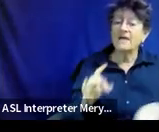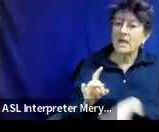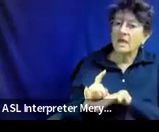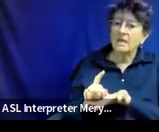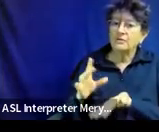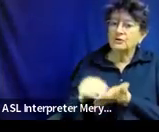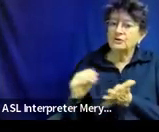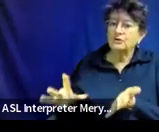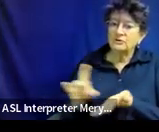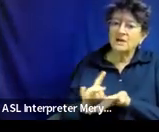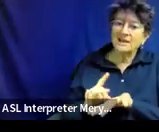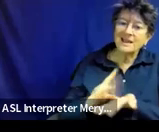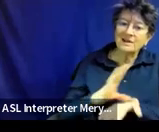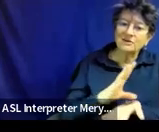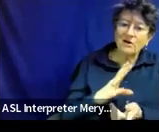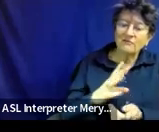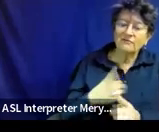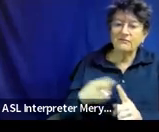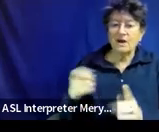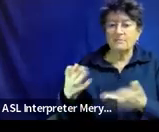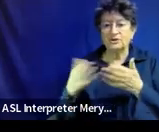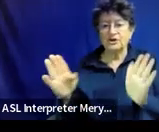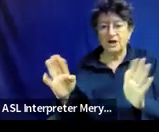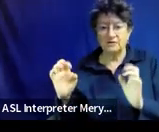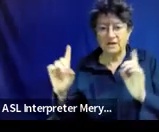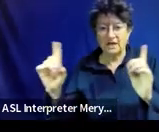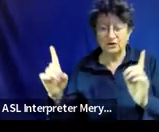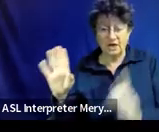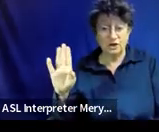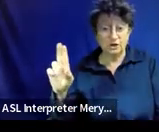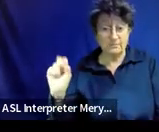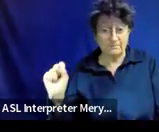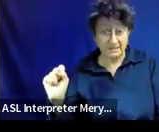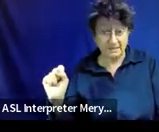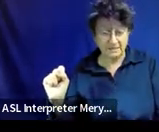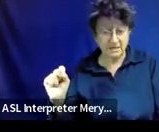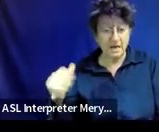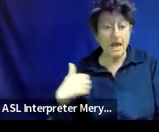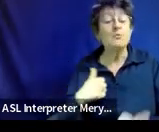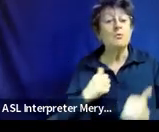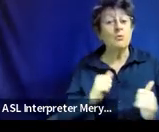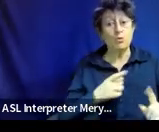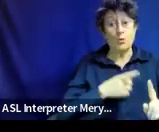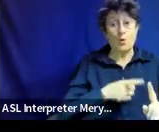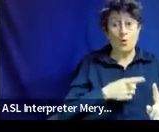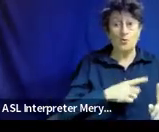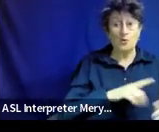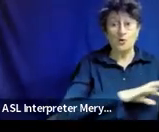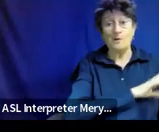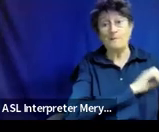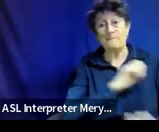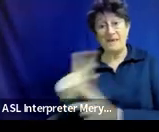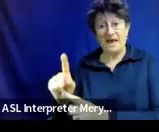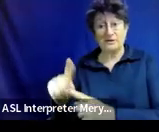the gen ed bus and we're going to we're trying to get them back, then you need a goal. Yeah.